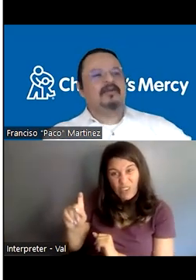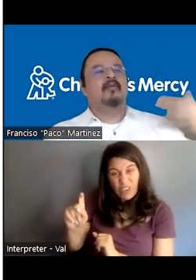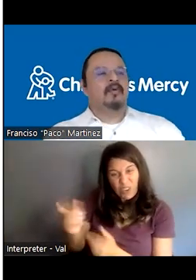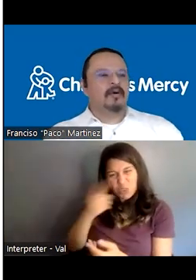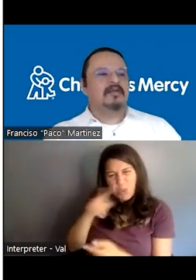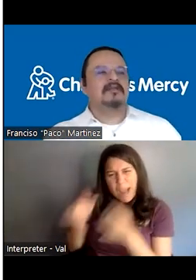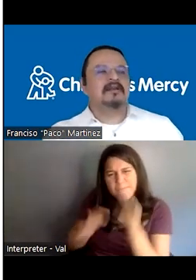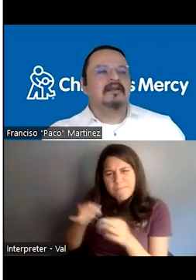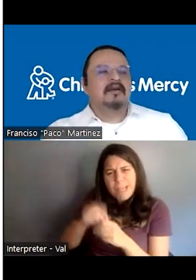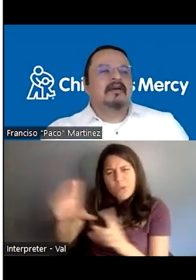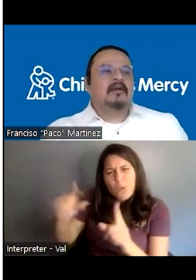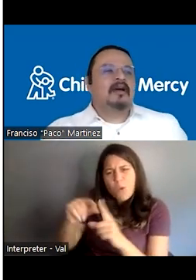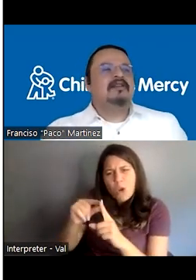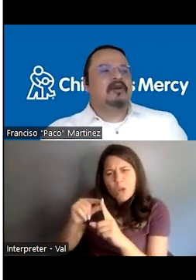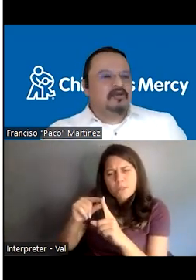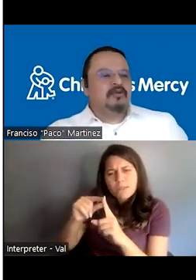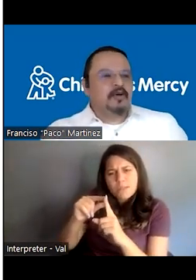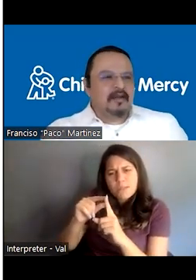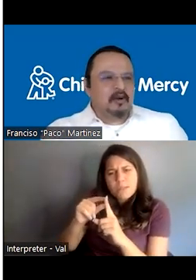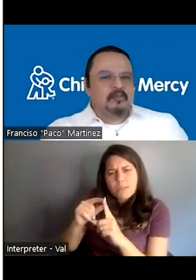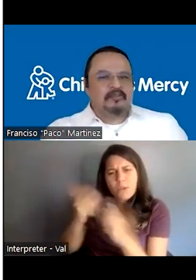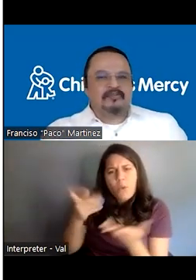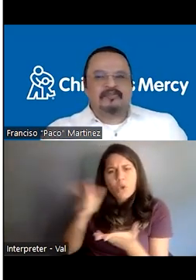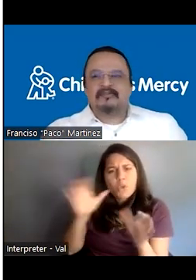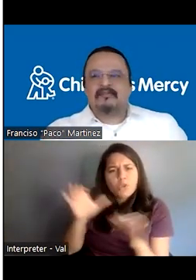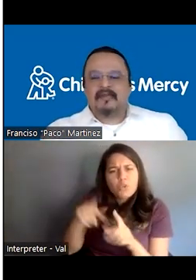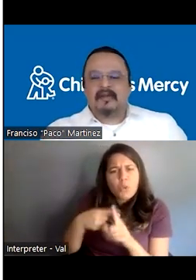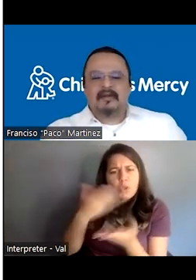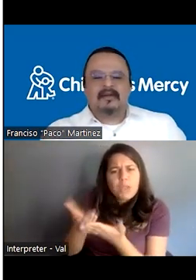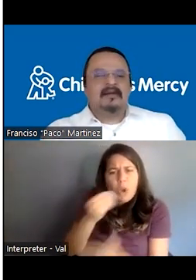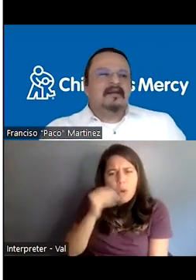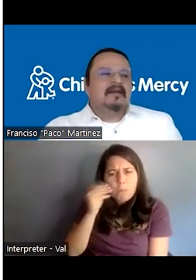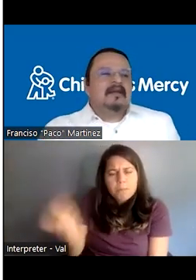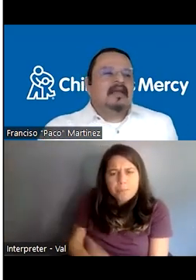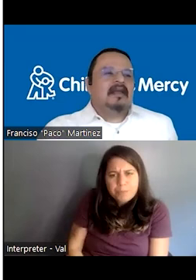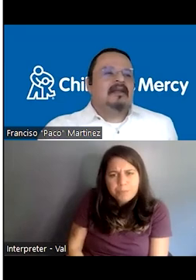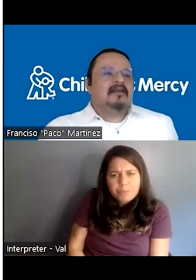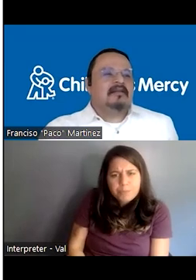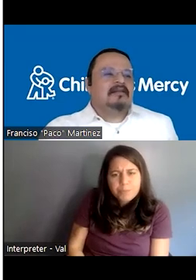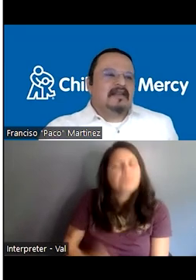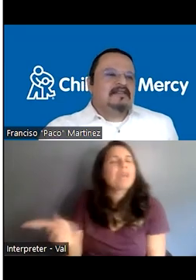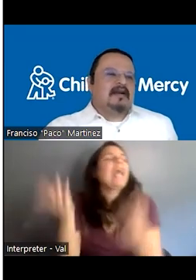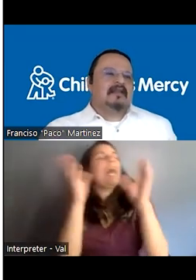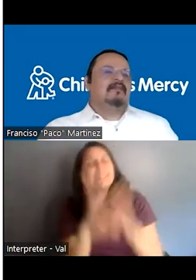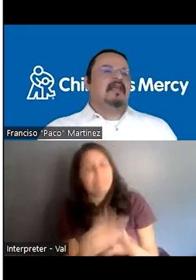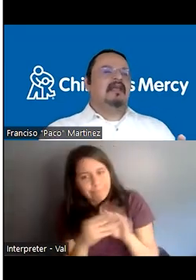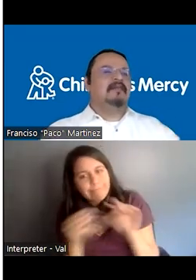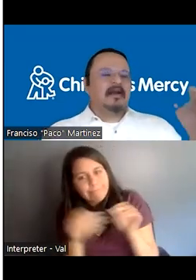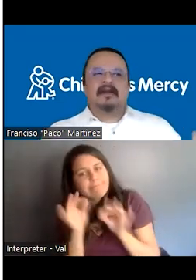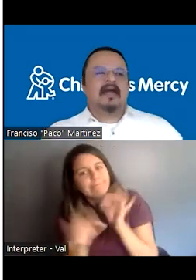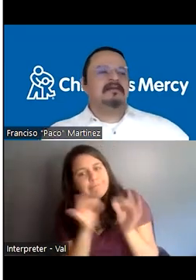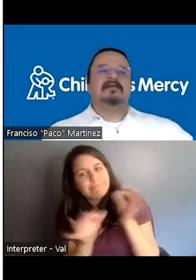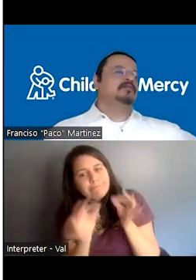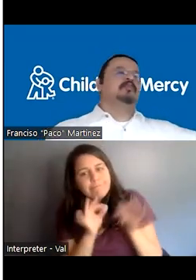you tell me your own words? What are you going to do at home? Uh huh. And, and they start, and if they,